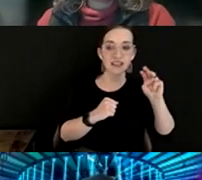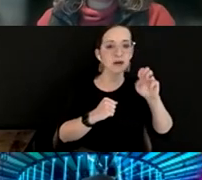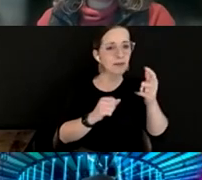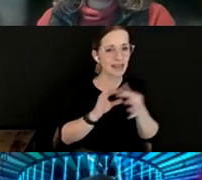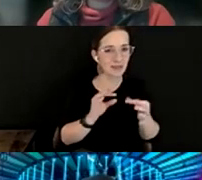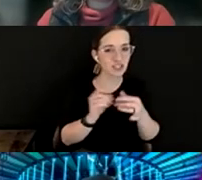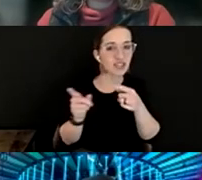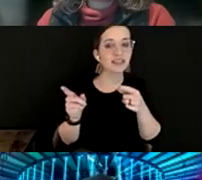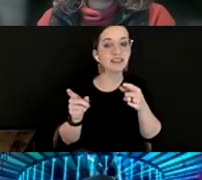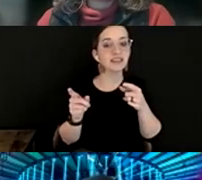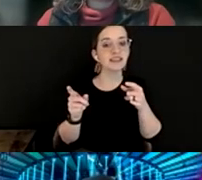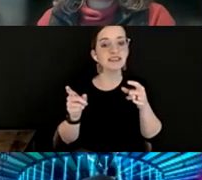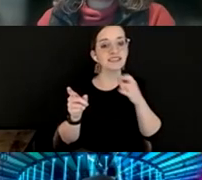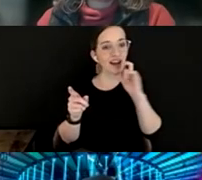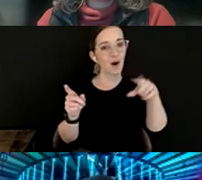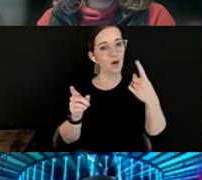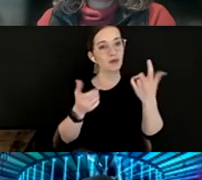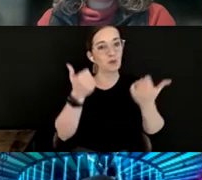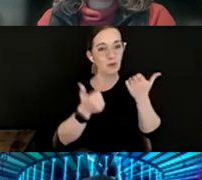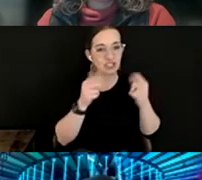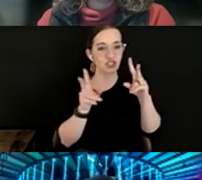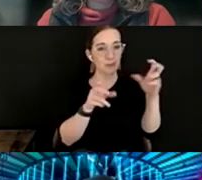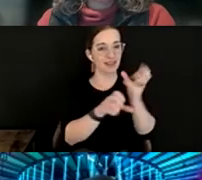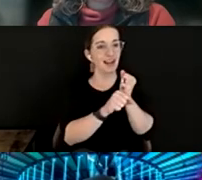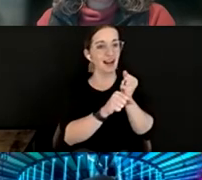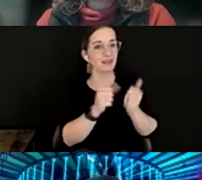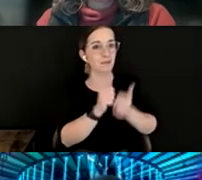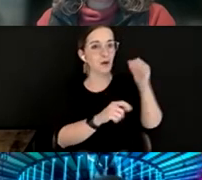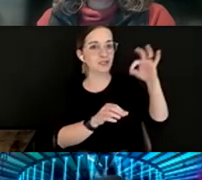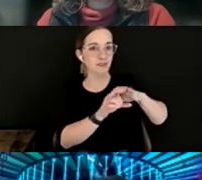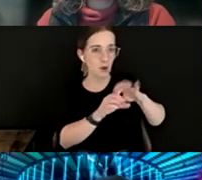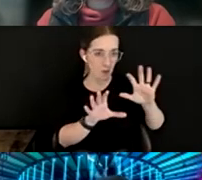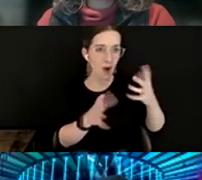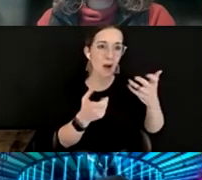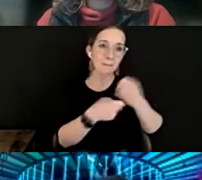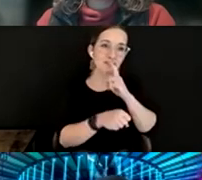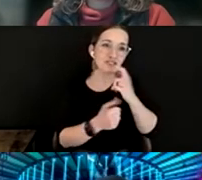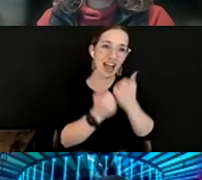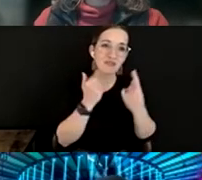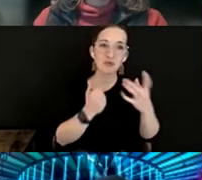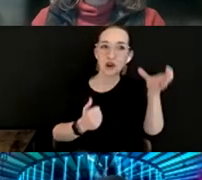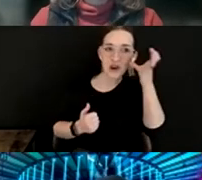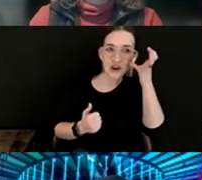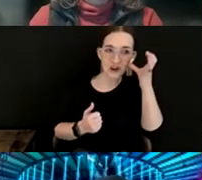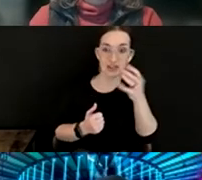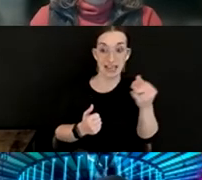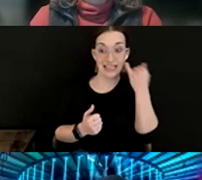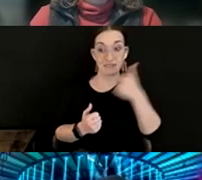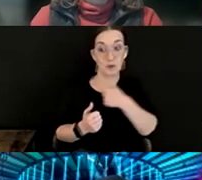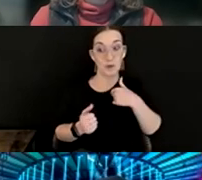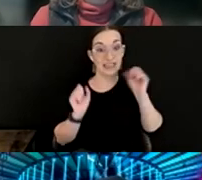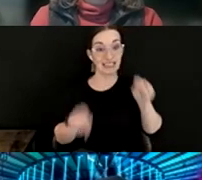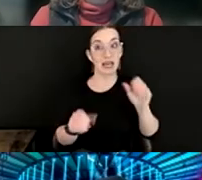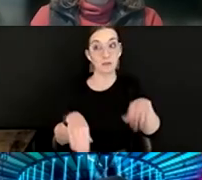topics also receive the most votes. We want to make sure that everyone is heard and if there's other ways that we can provide resources. So